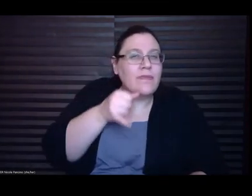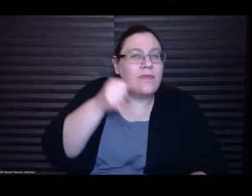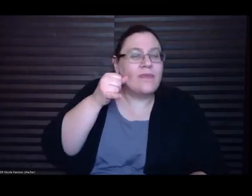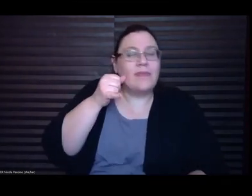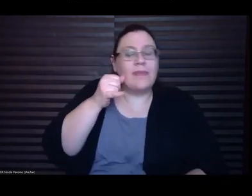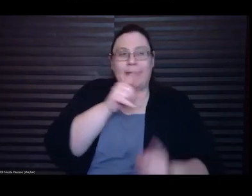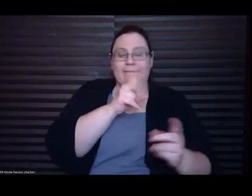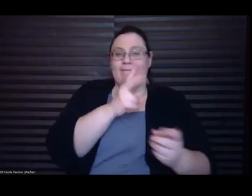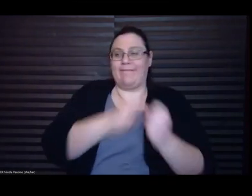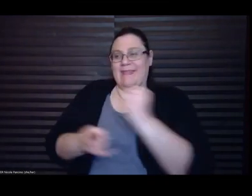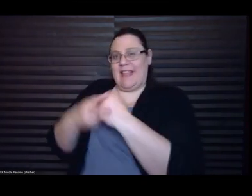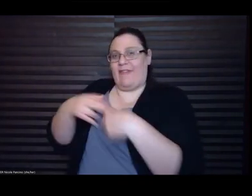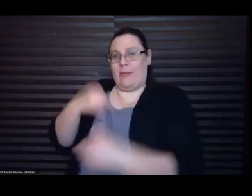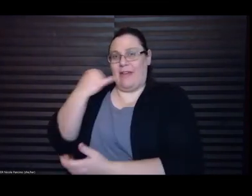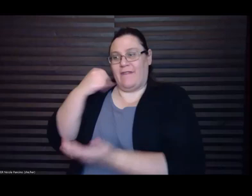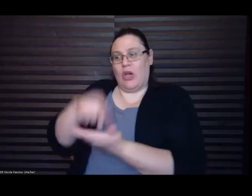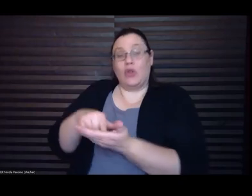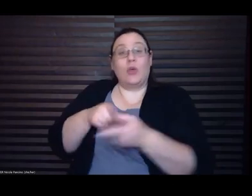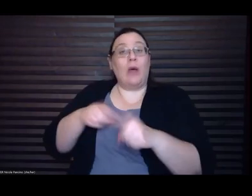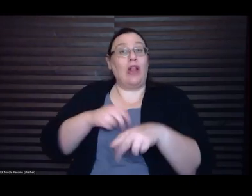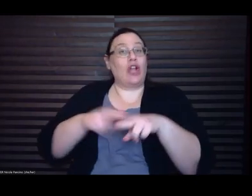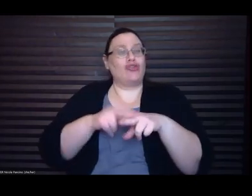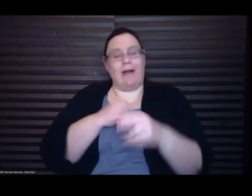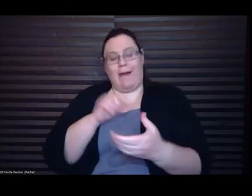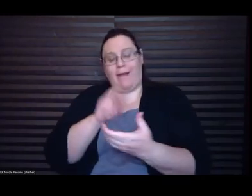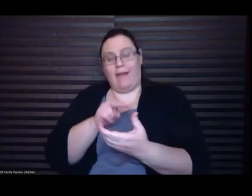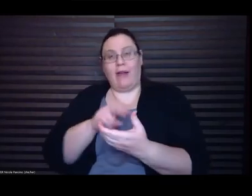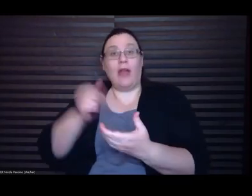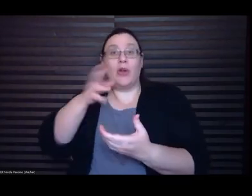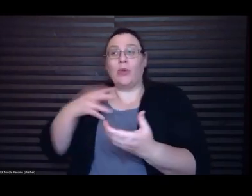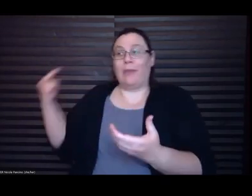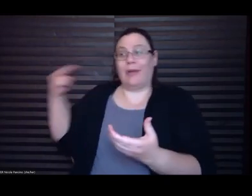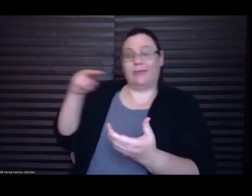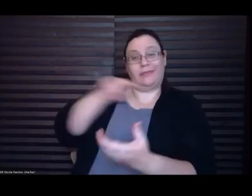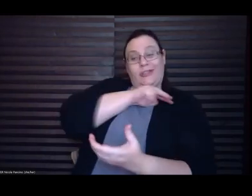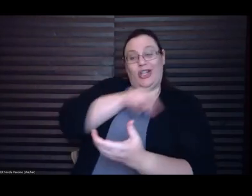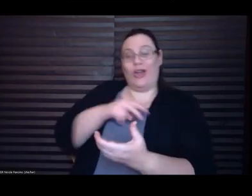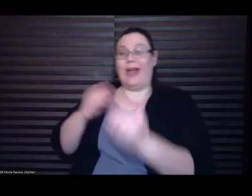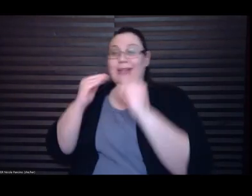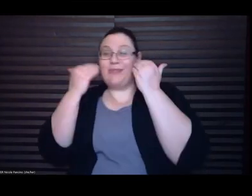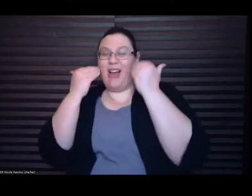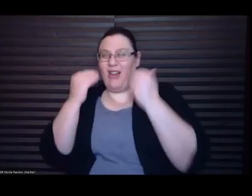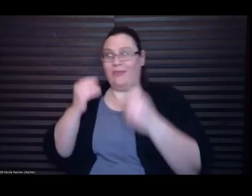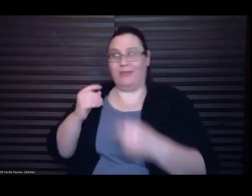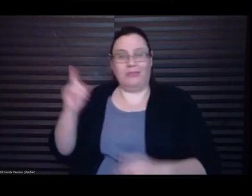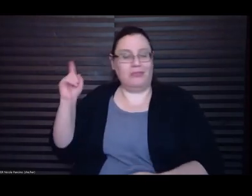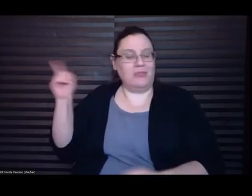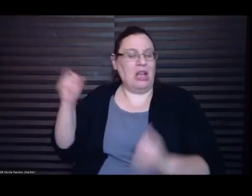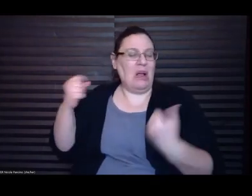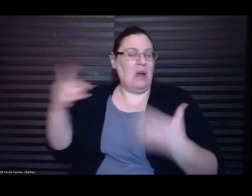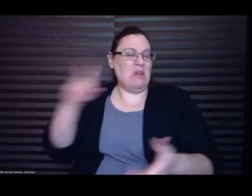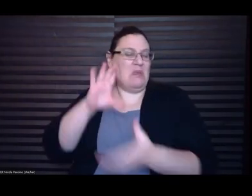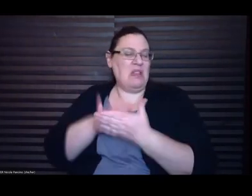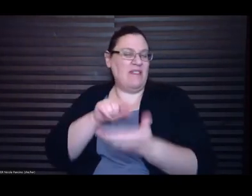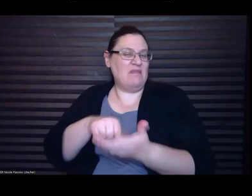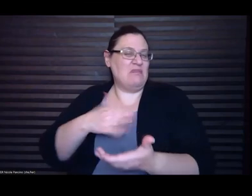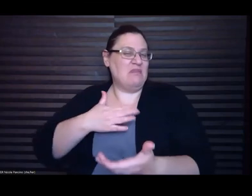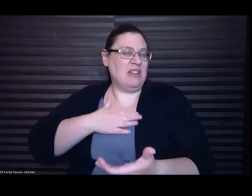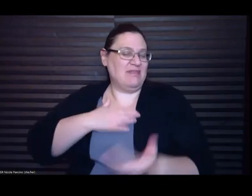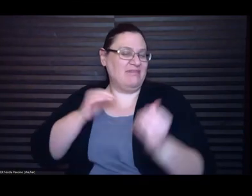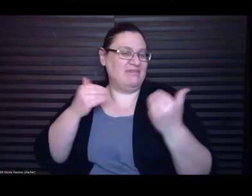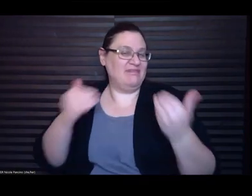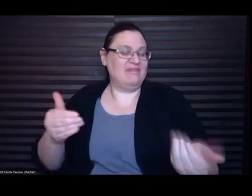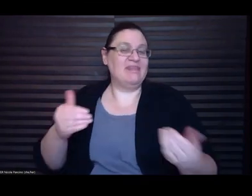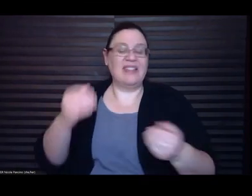my shoulder and smile and I let them believe he is mine. Otherwise, I have not had much success with men. This is not a statement of self